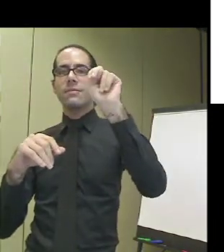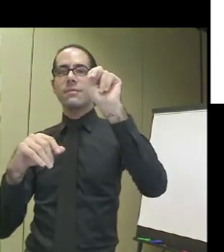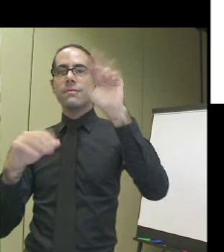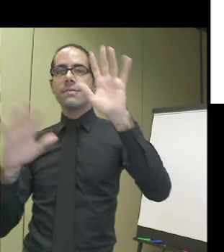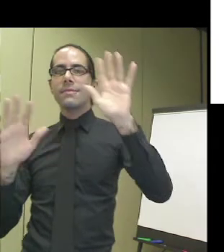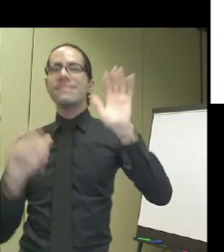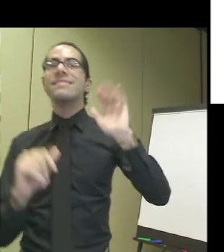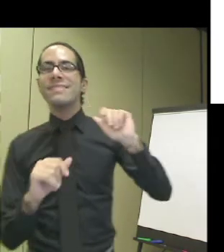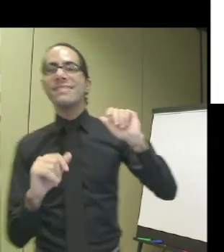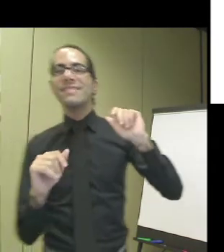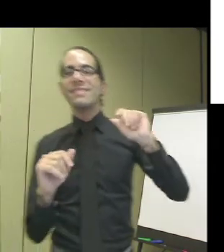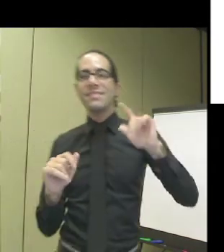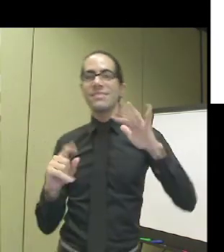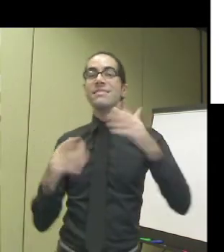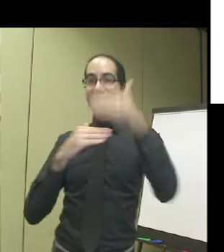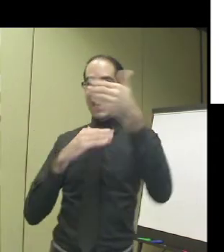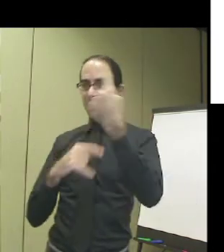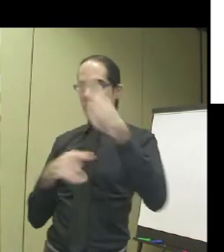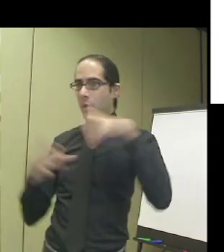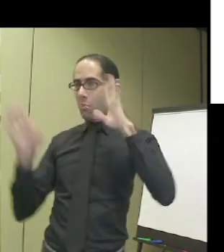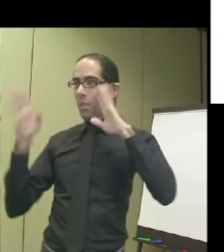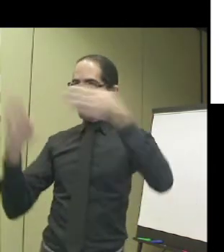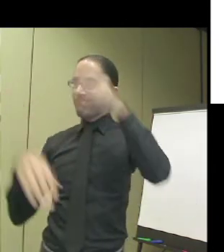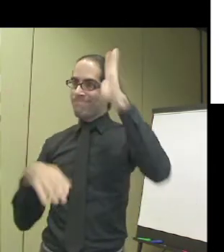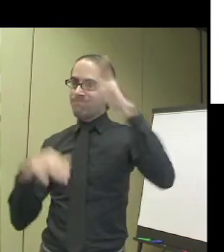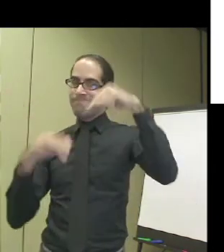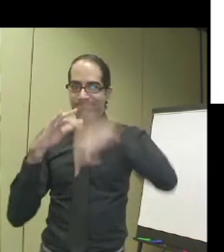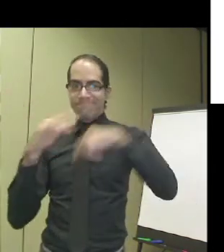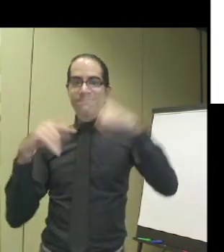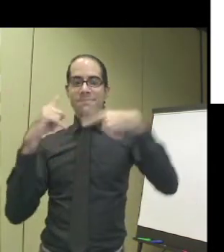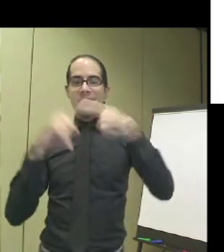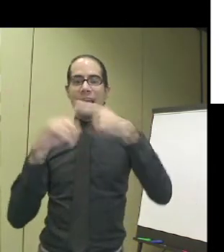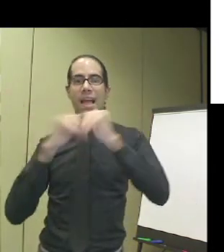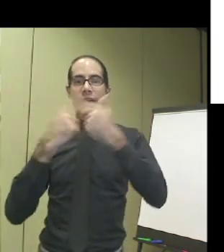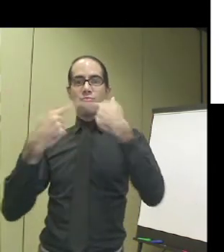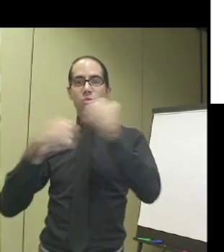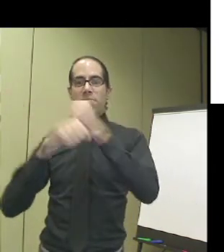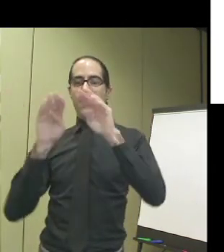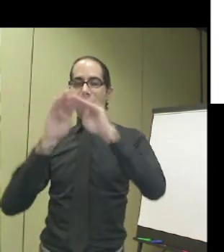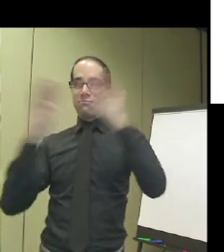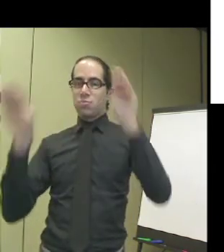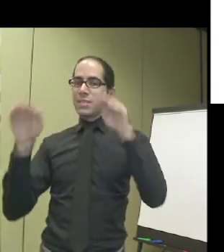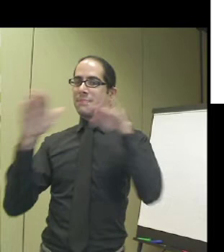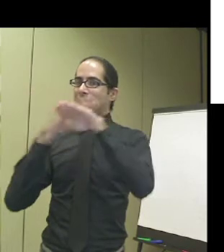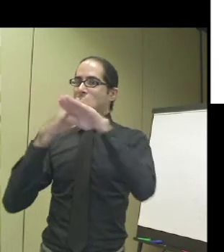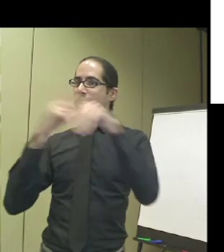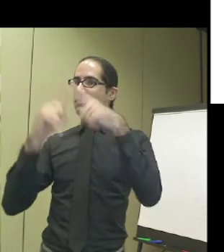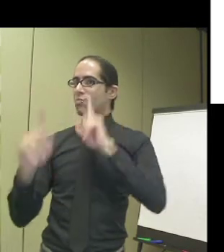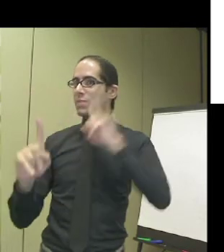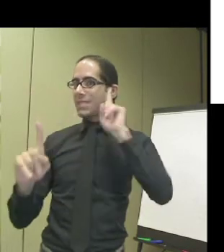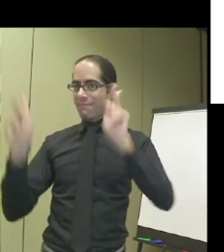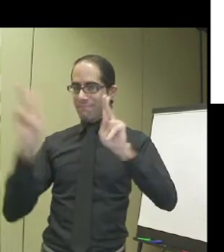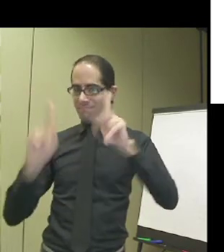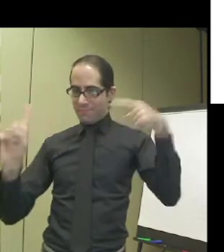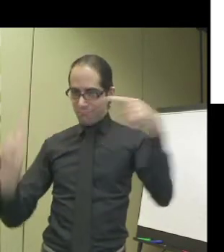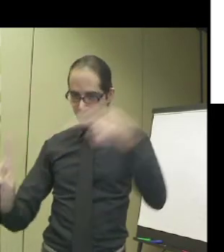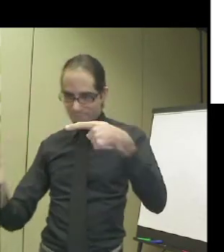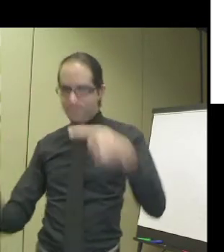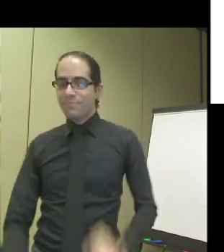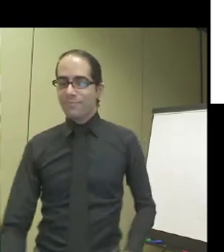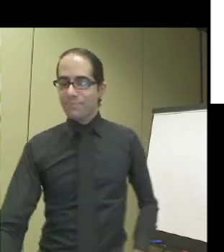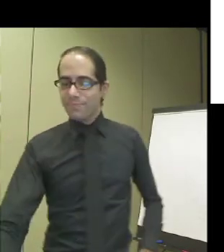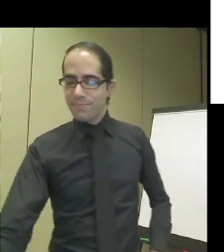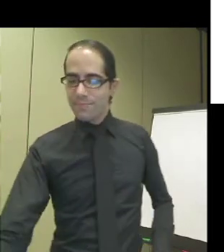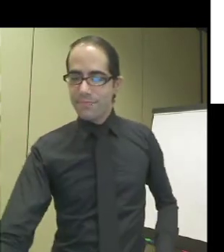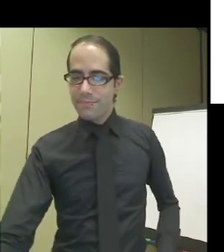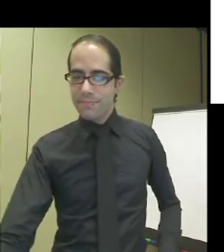In this session. And the next one, I'll be focusing more in depth about this particular project. But I just